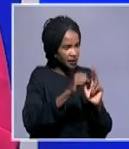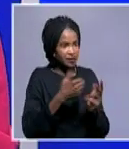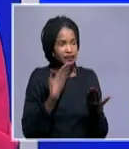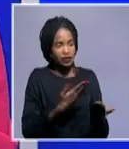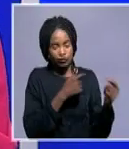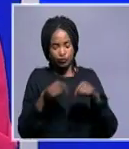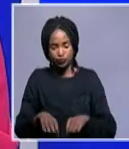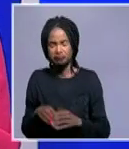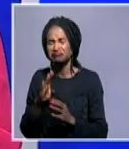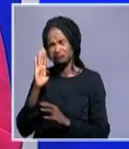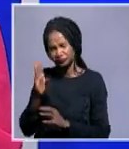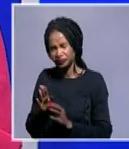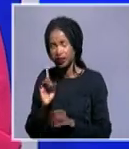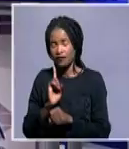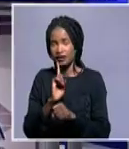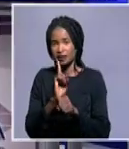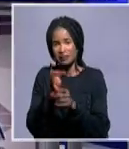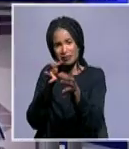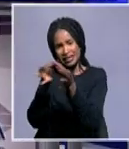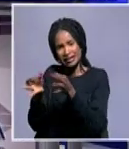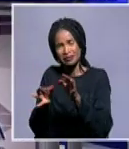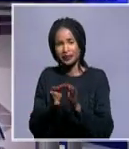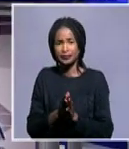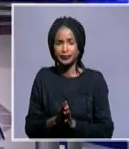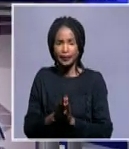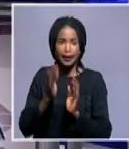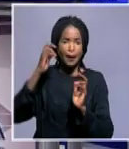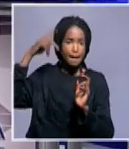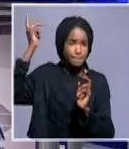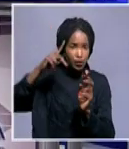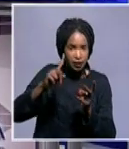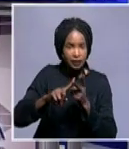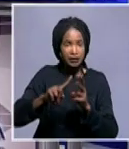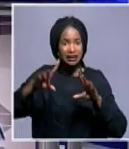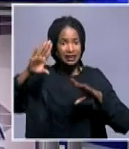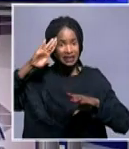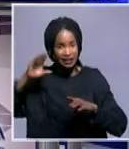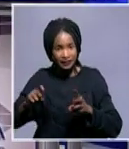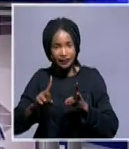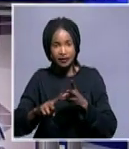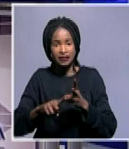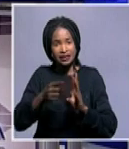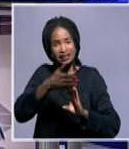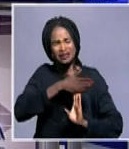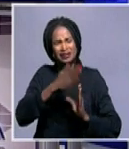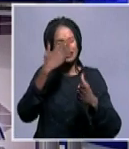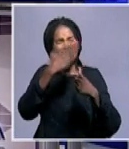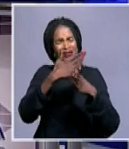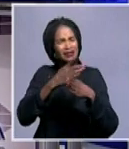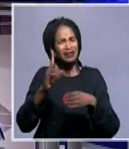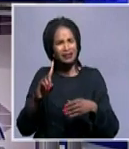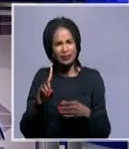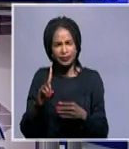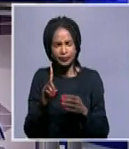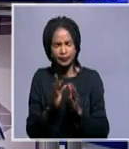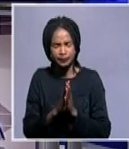pleasure. Well perhaps you can begin by outlining the functions of the politics, defense and security organ. Yes, indeed SADAC has